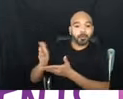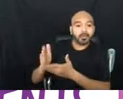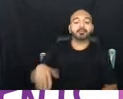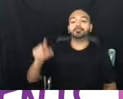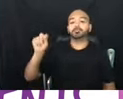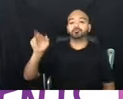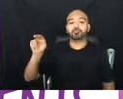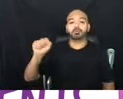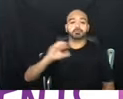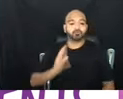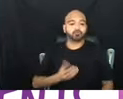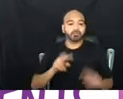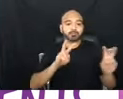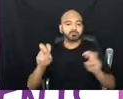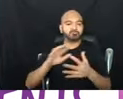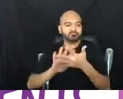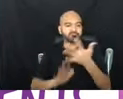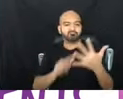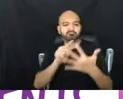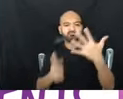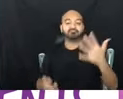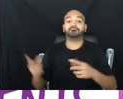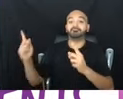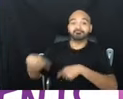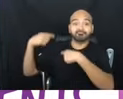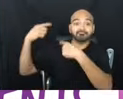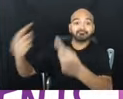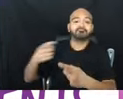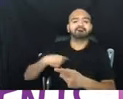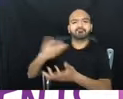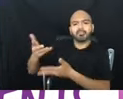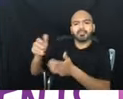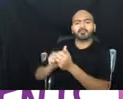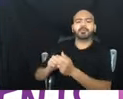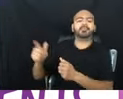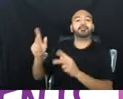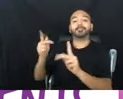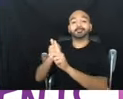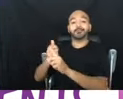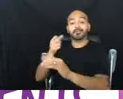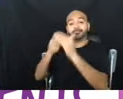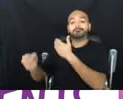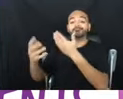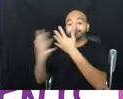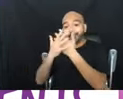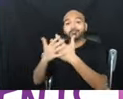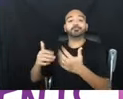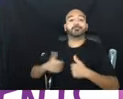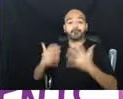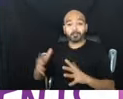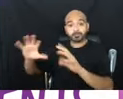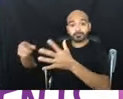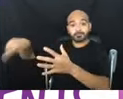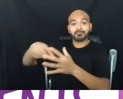And over time, as we've been doing work with incarcerated and criminalized survivors, we needed to